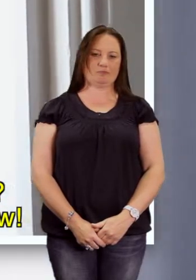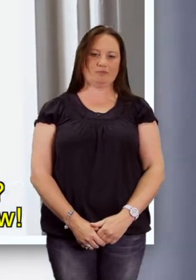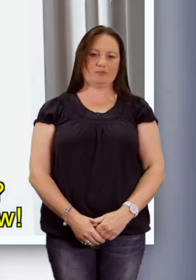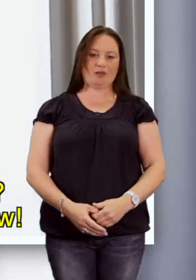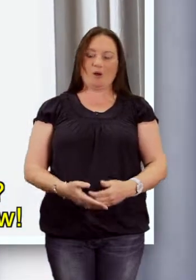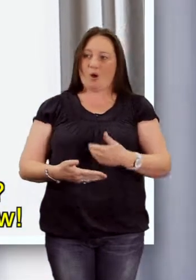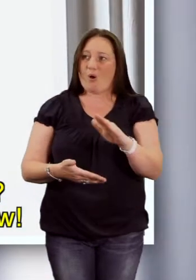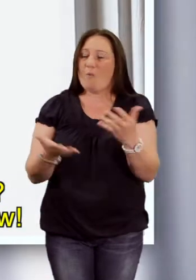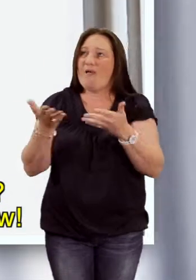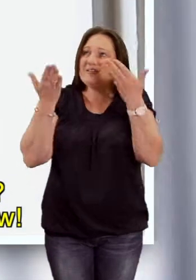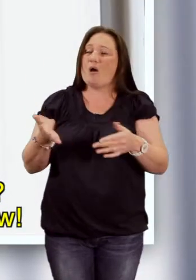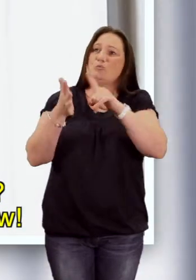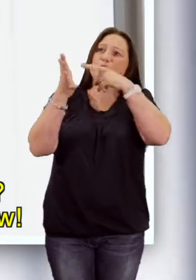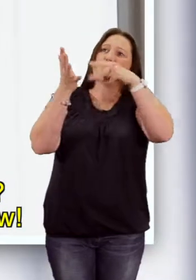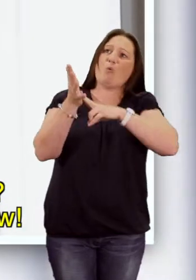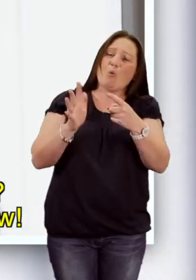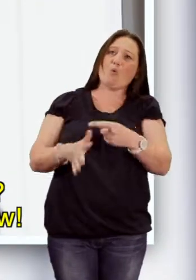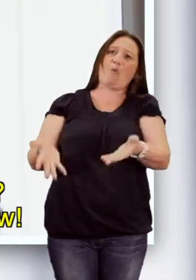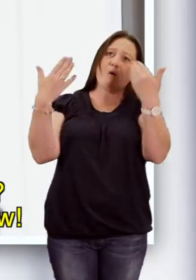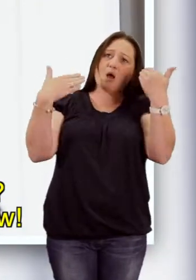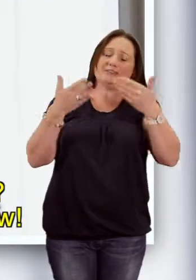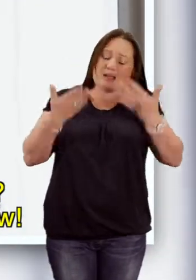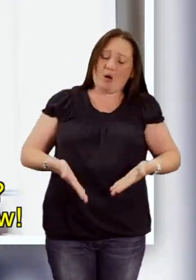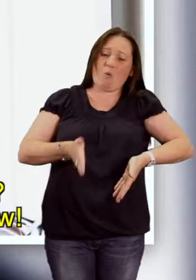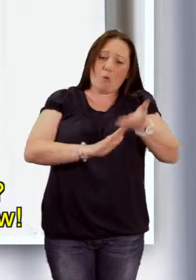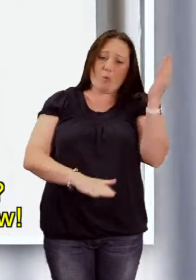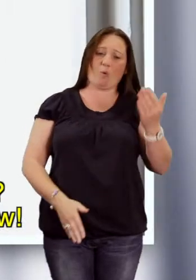Where's she gone now? June! We've got to go now!